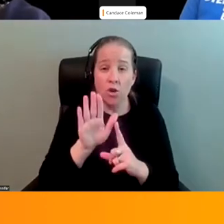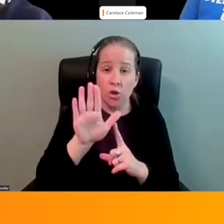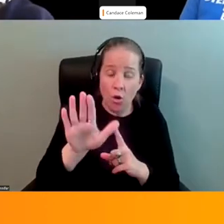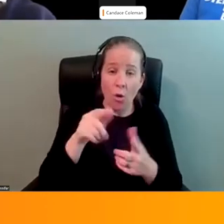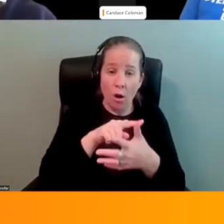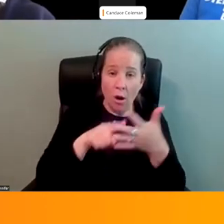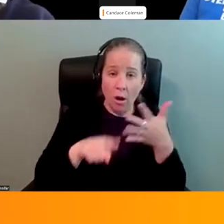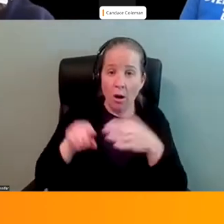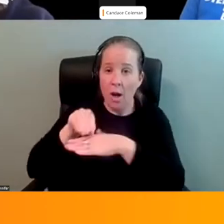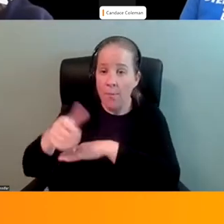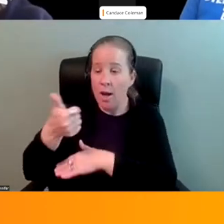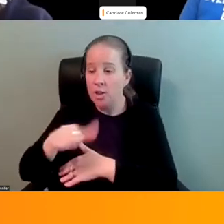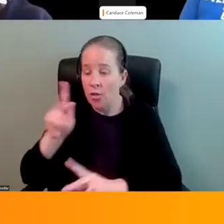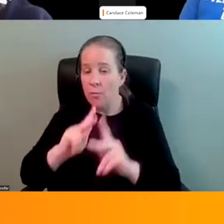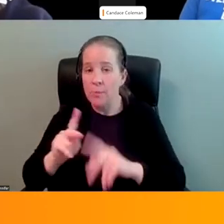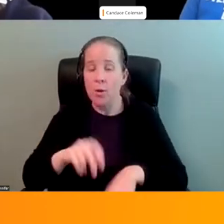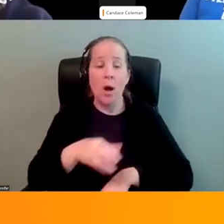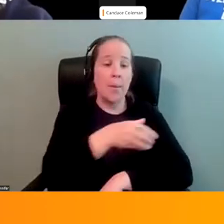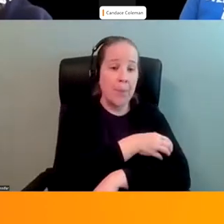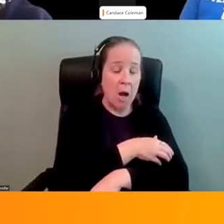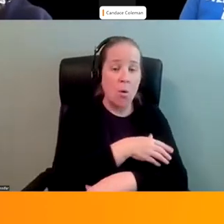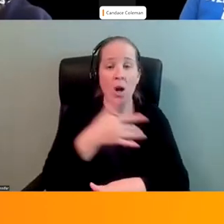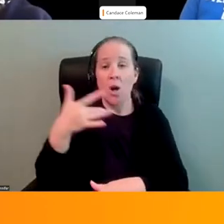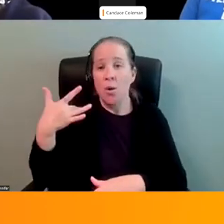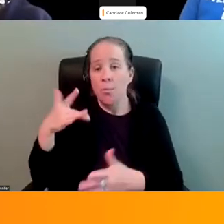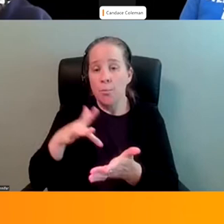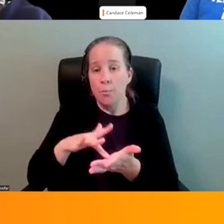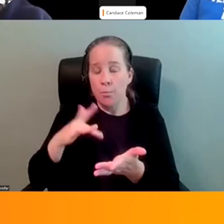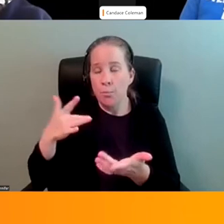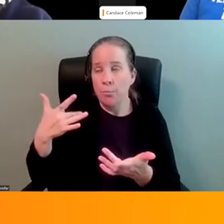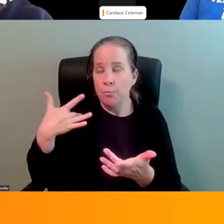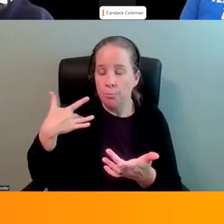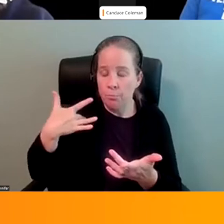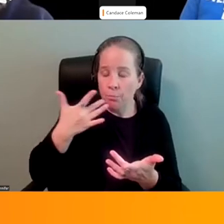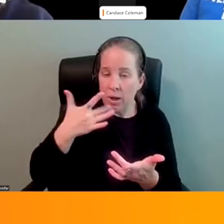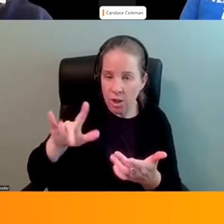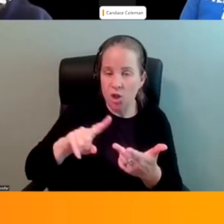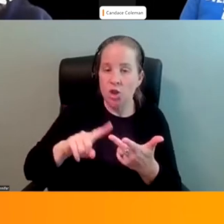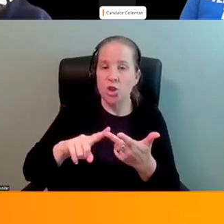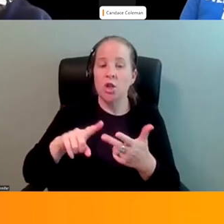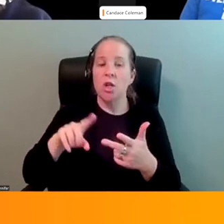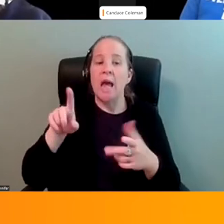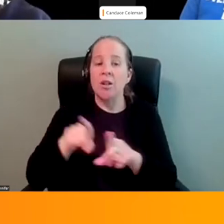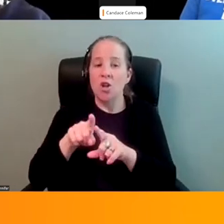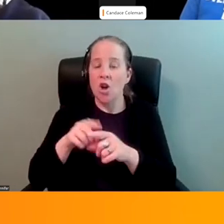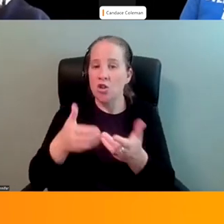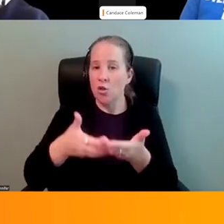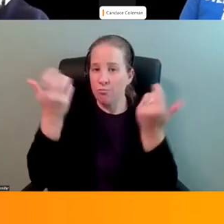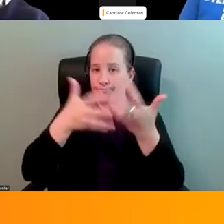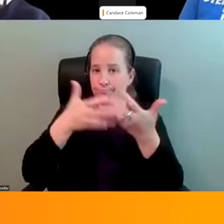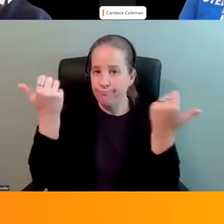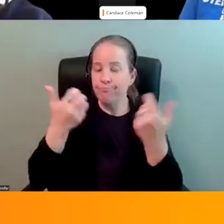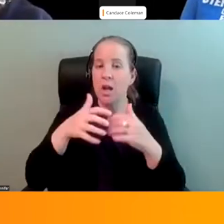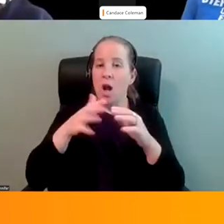Power, privilege and difference and develop a commitment to dismantling systems of oppression such as racism